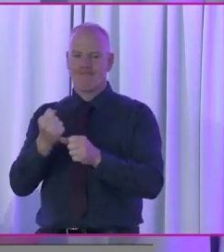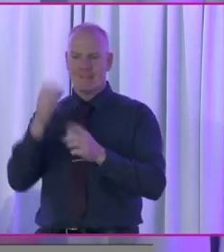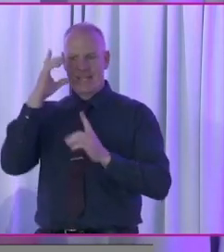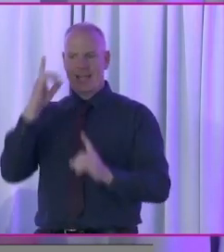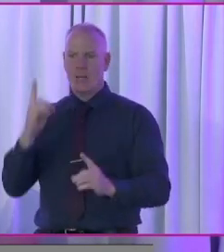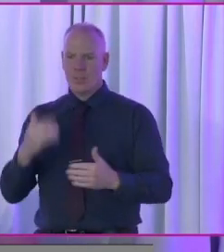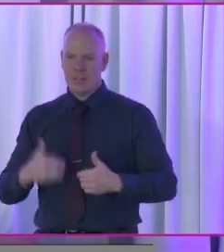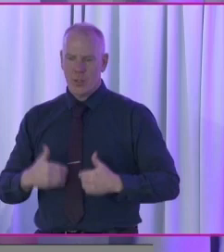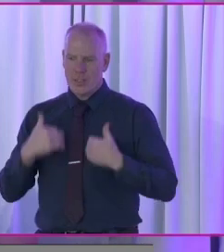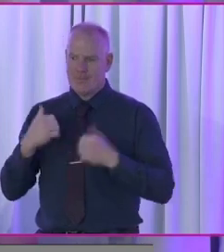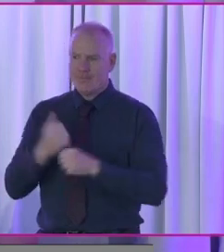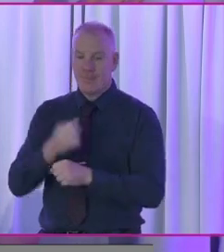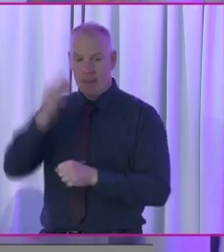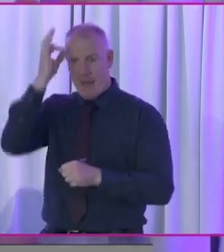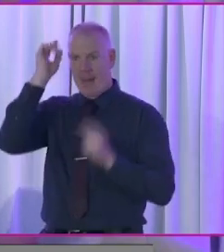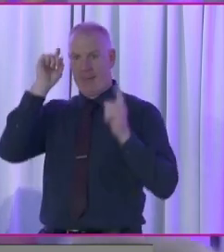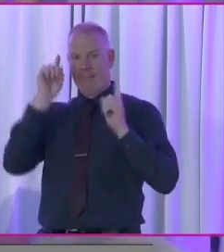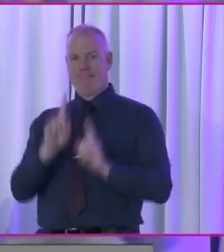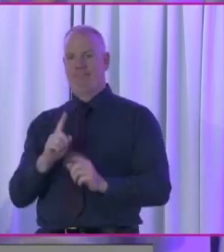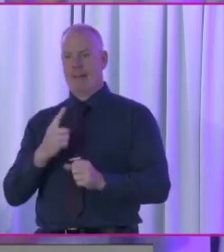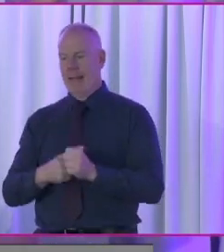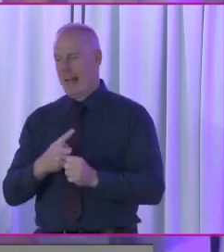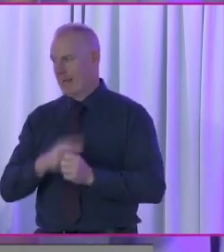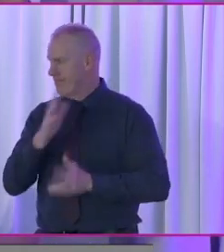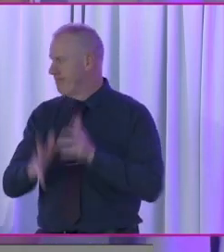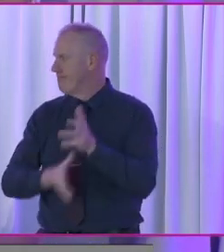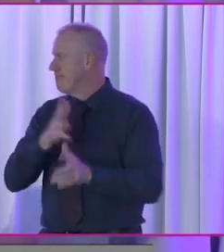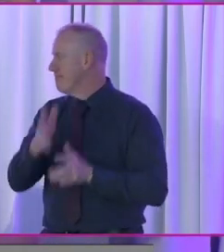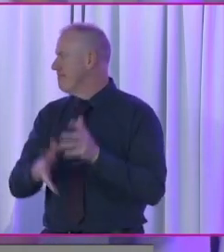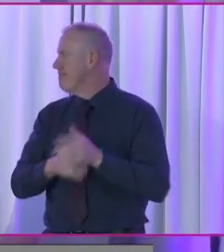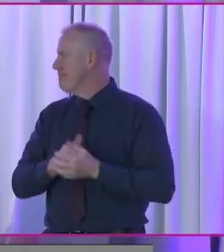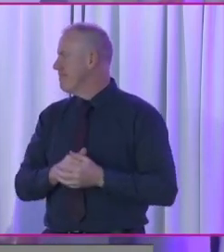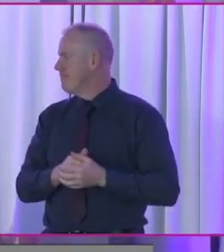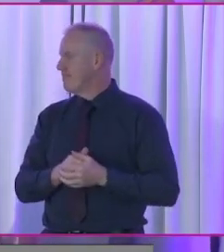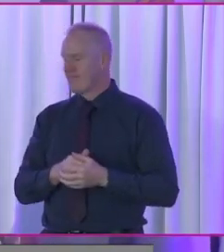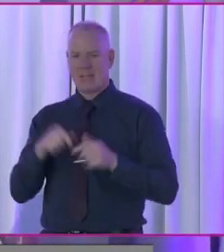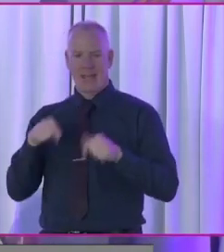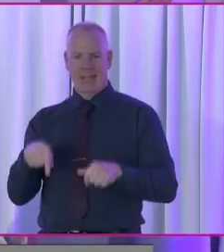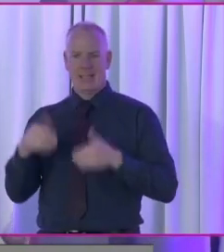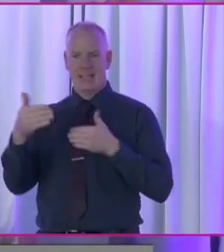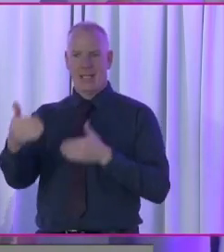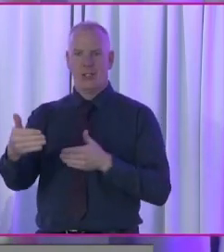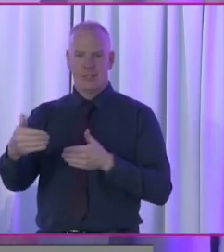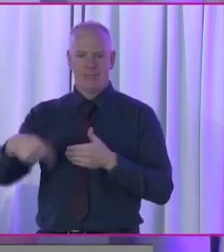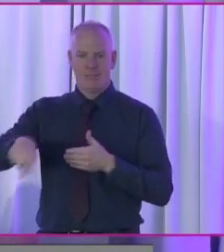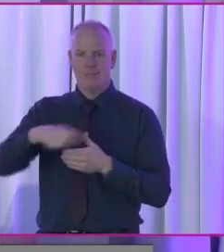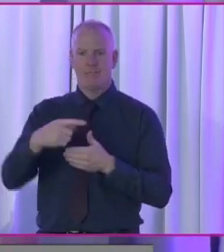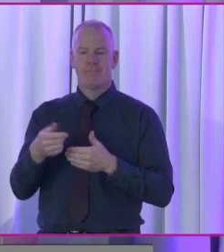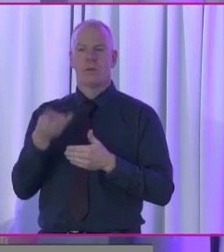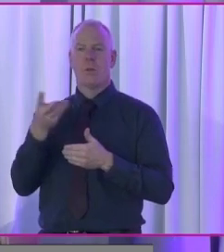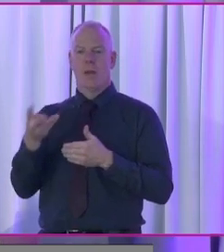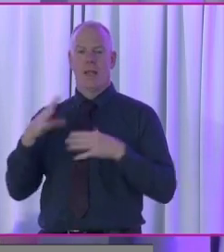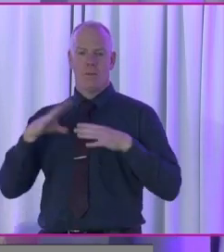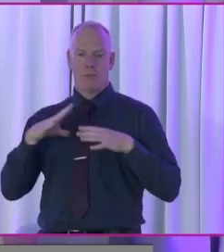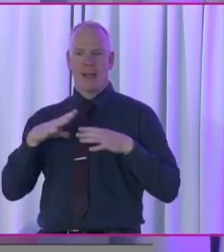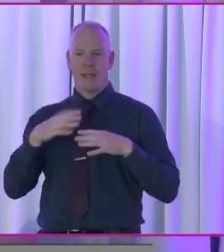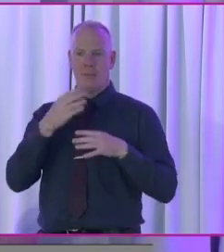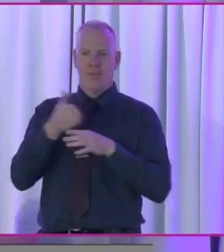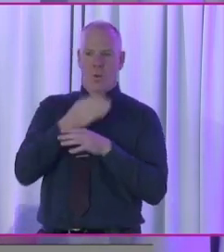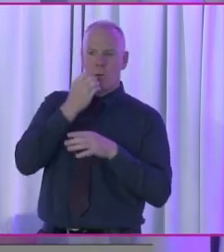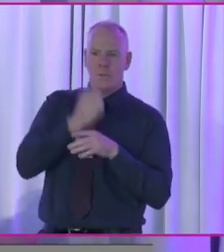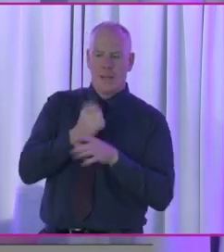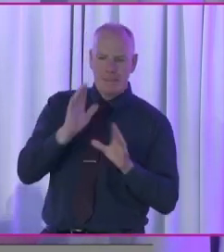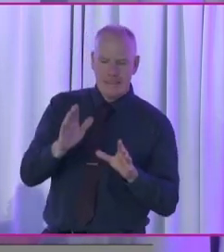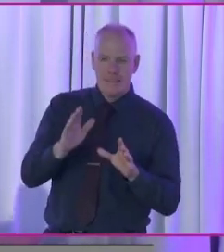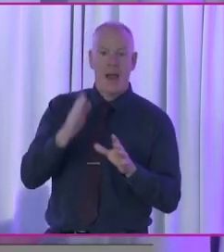morning. Michael has come back to sign this session, and then he'll take a break before lunch, but we